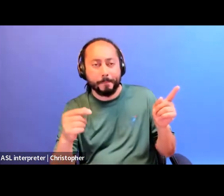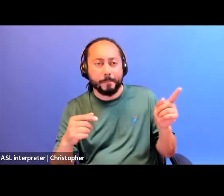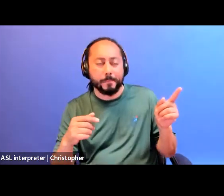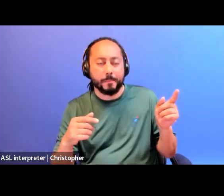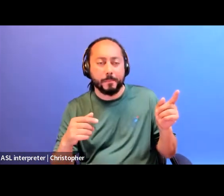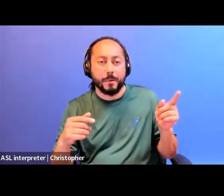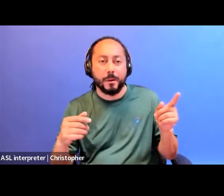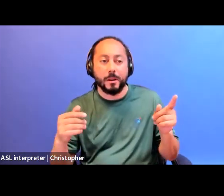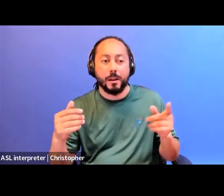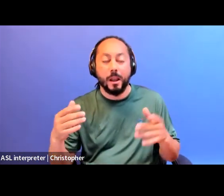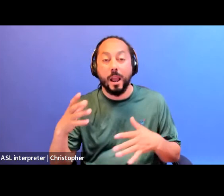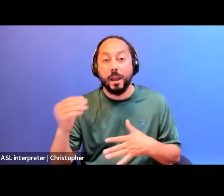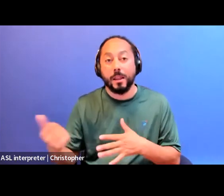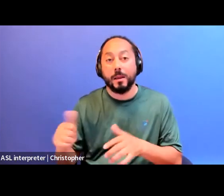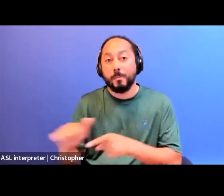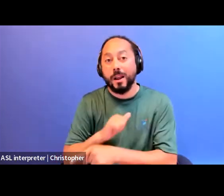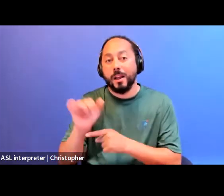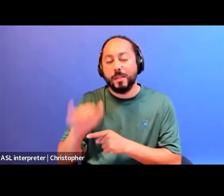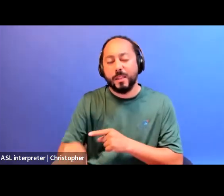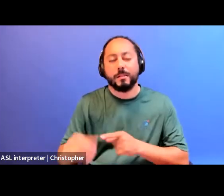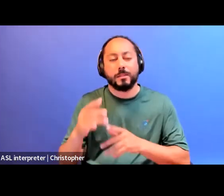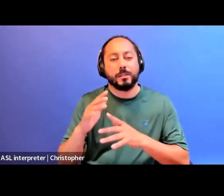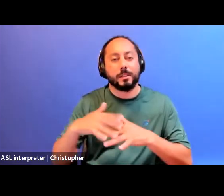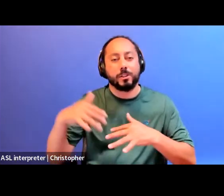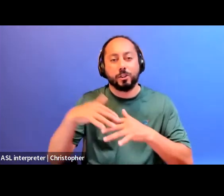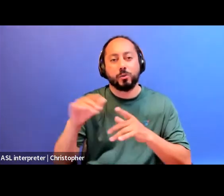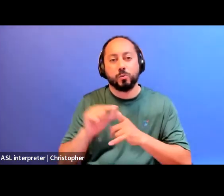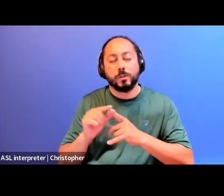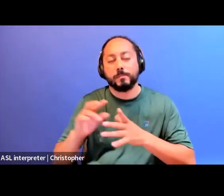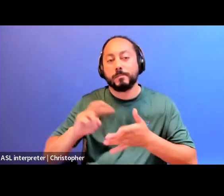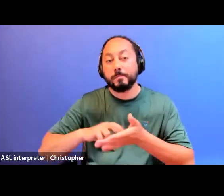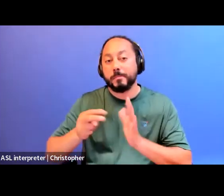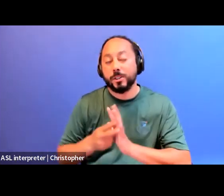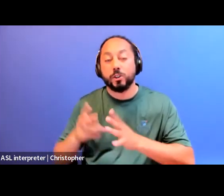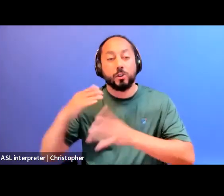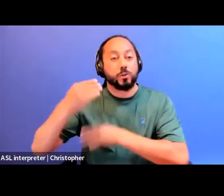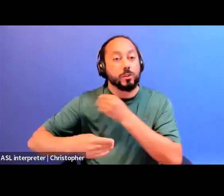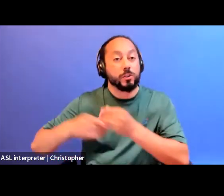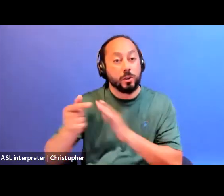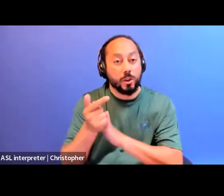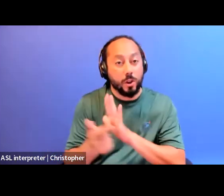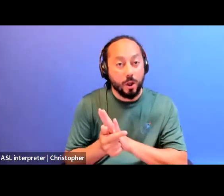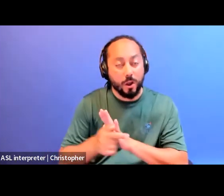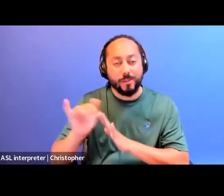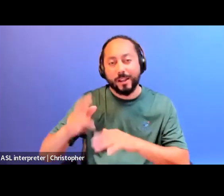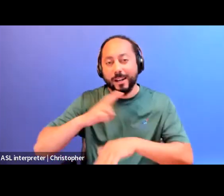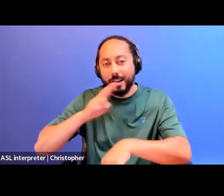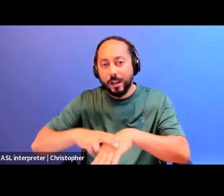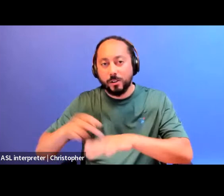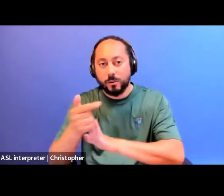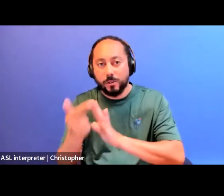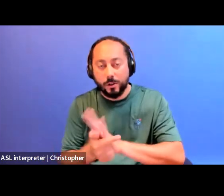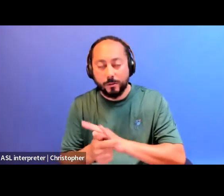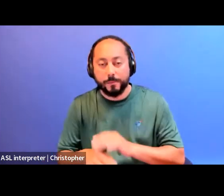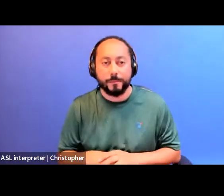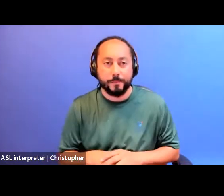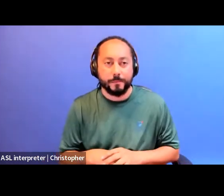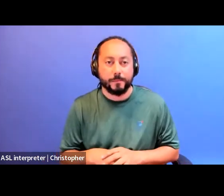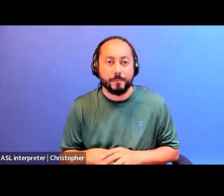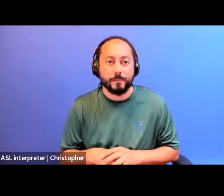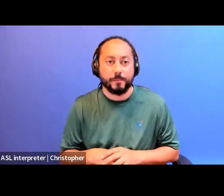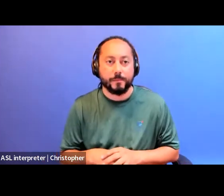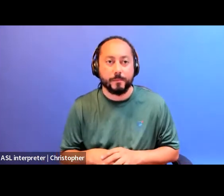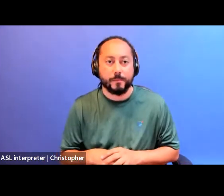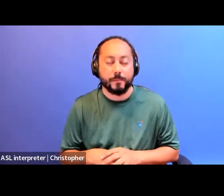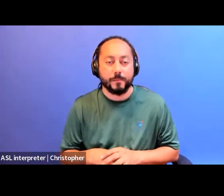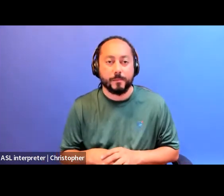Chinnokinigewin, that traditional law or that natural law and doing so, you know,